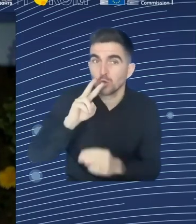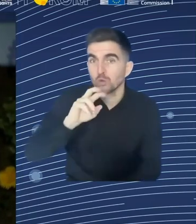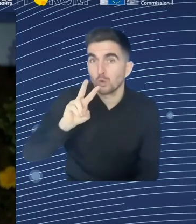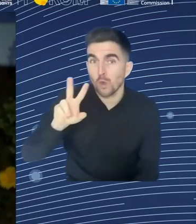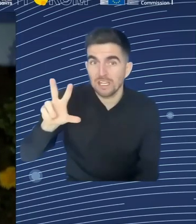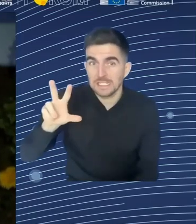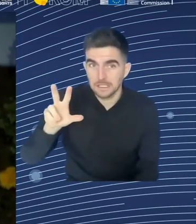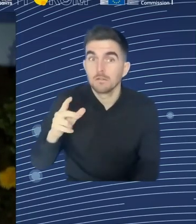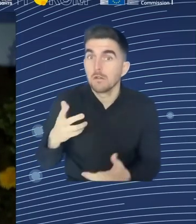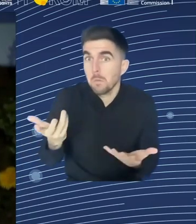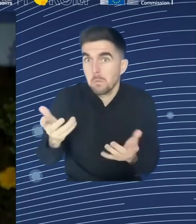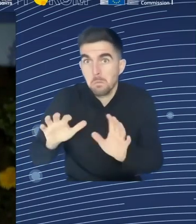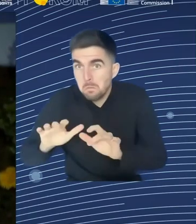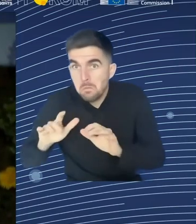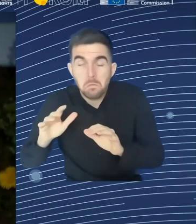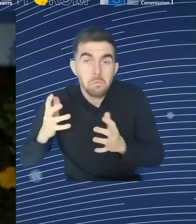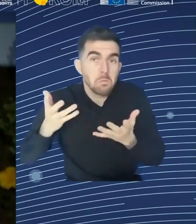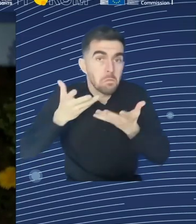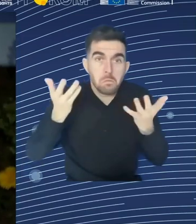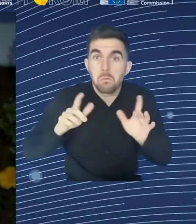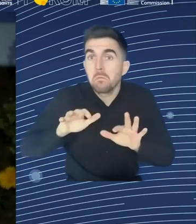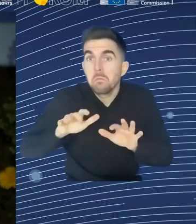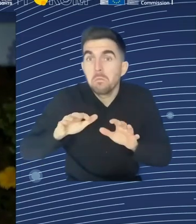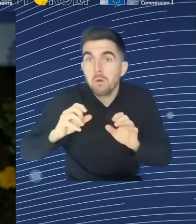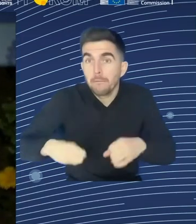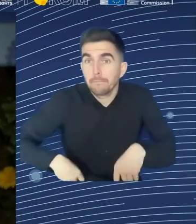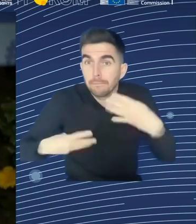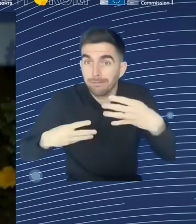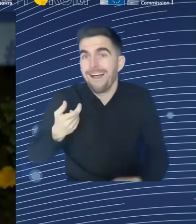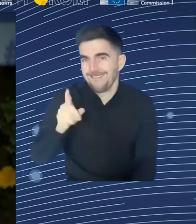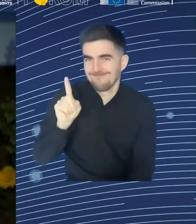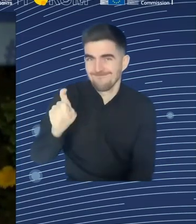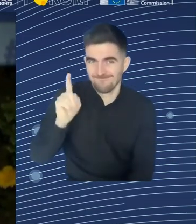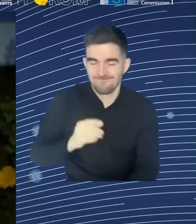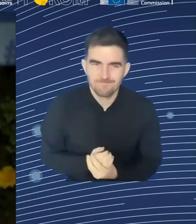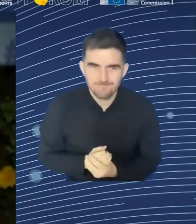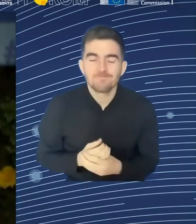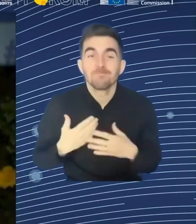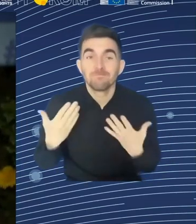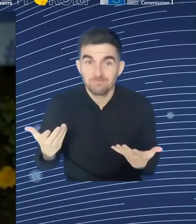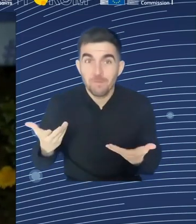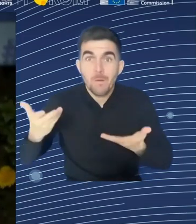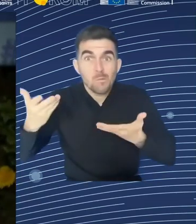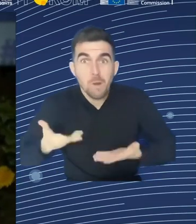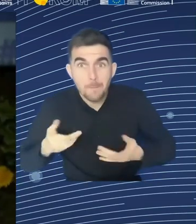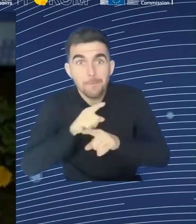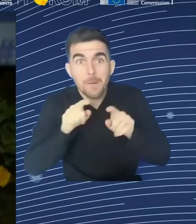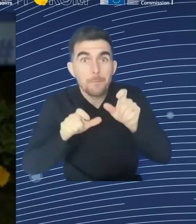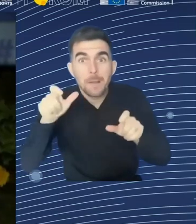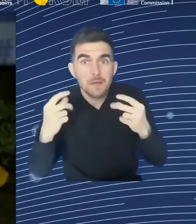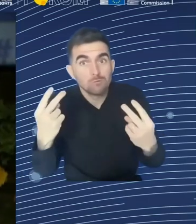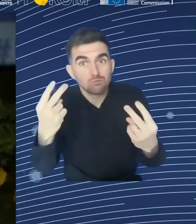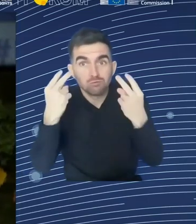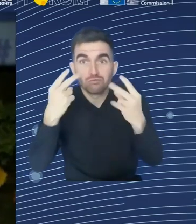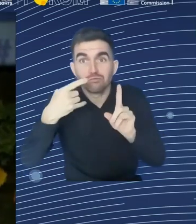online or in the room, if you would like to comment on our discussion this morning, and if you'd like to promote some of the